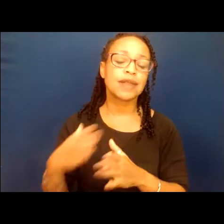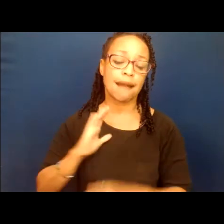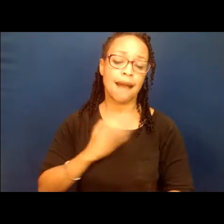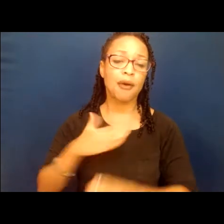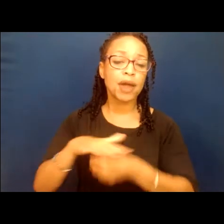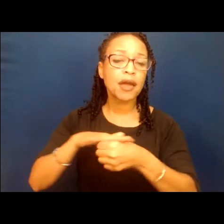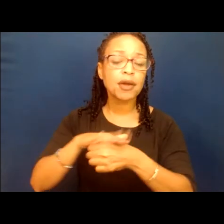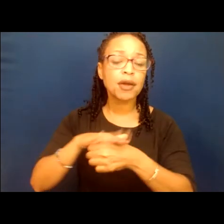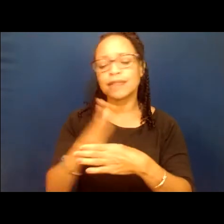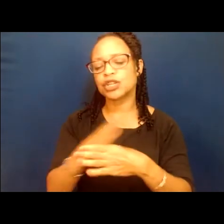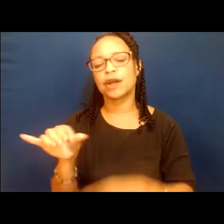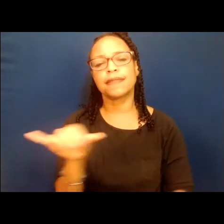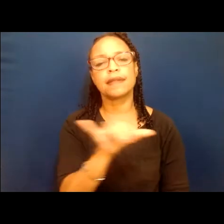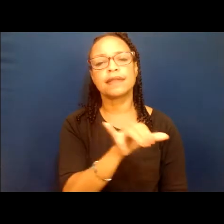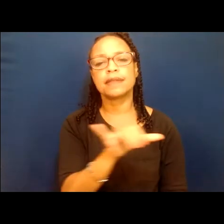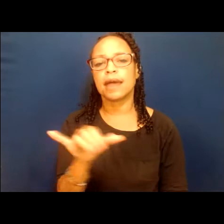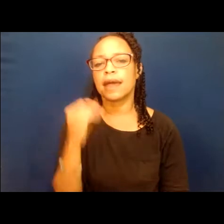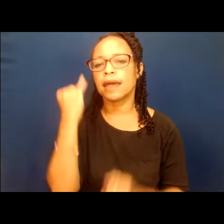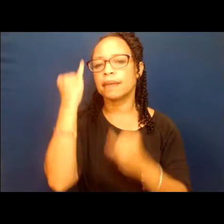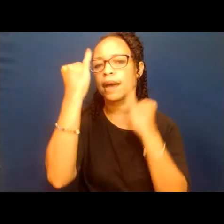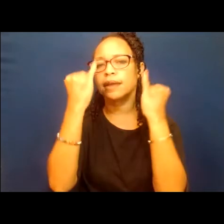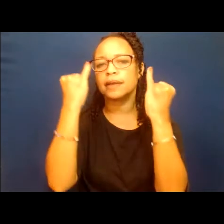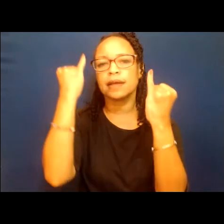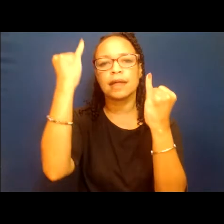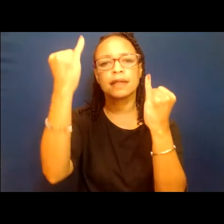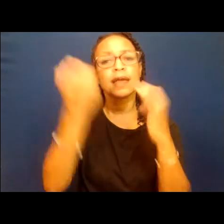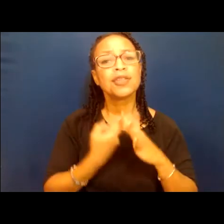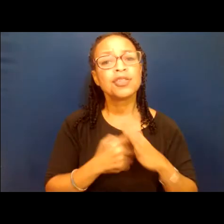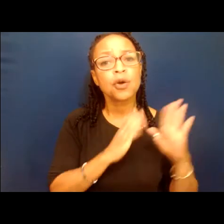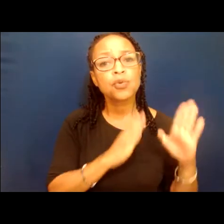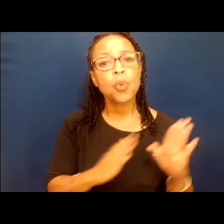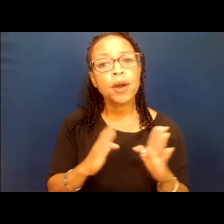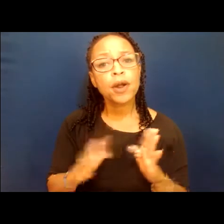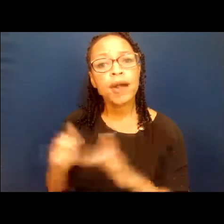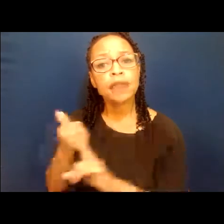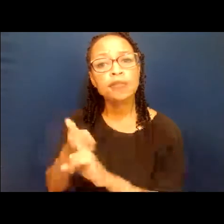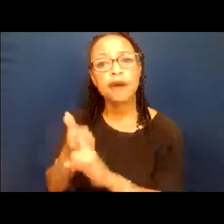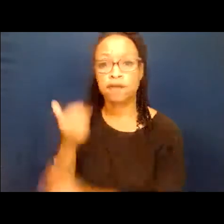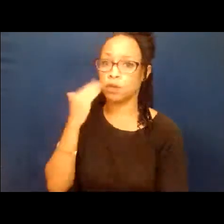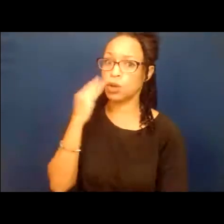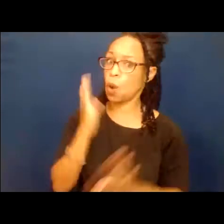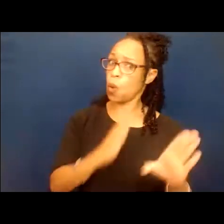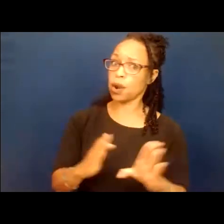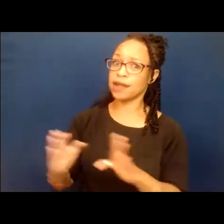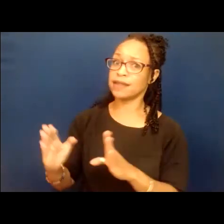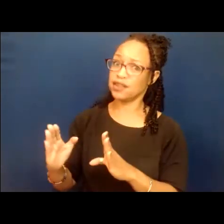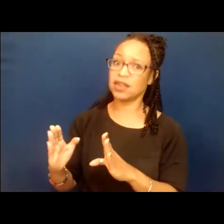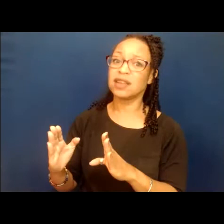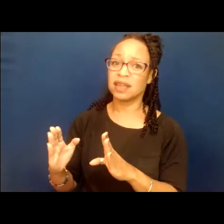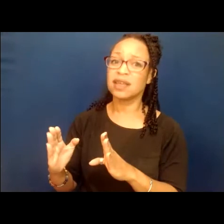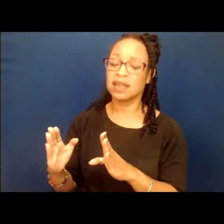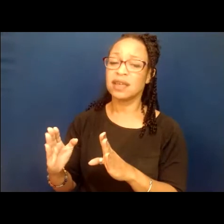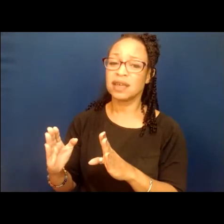y comenzar a organizar, porque sabemos que organizando una persona y una